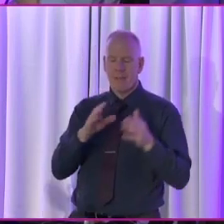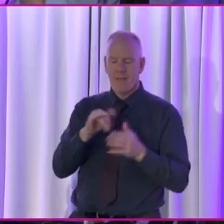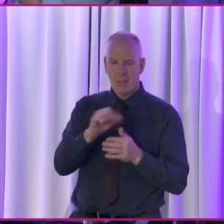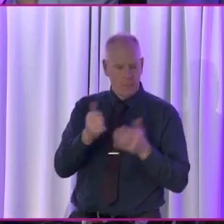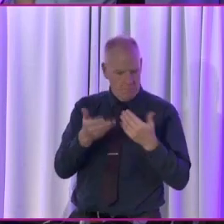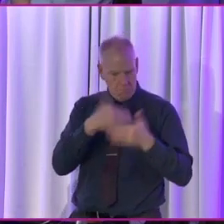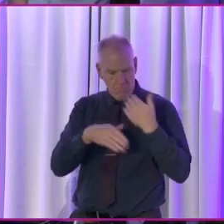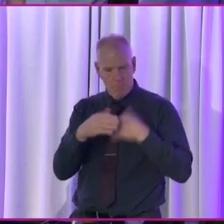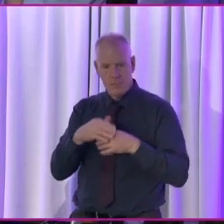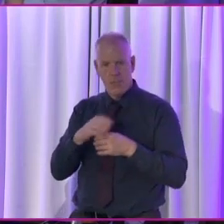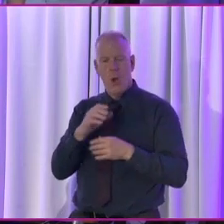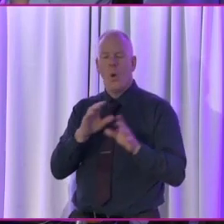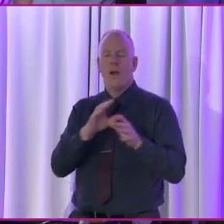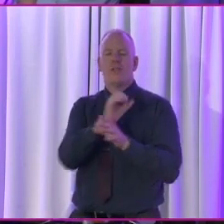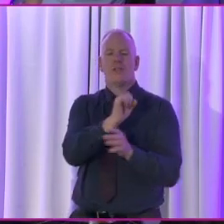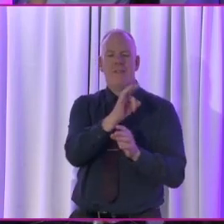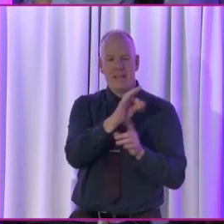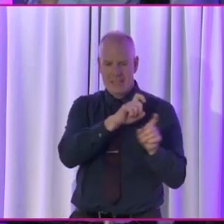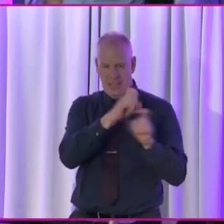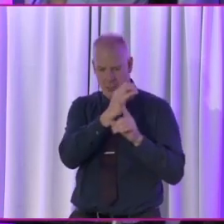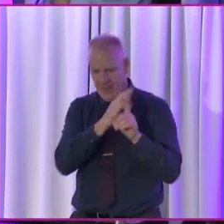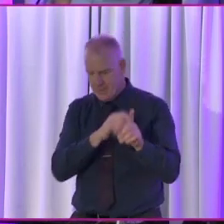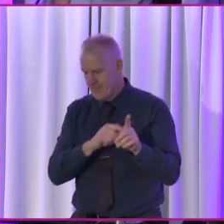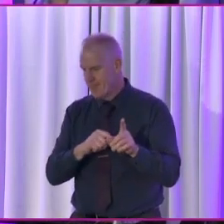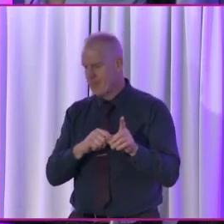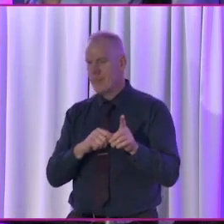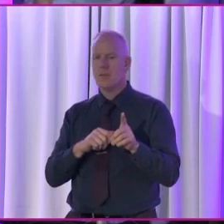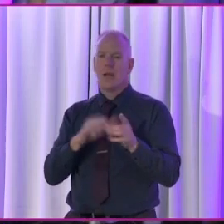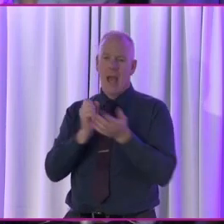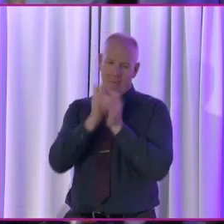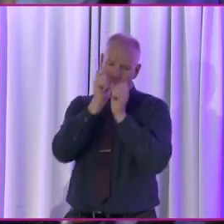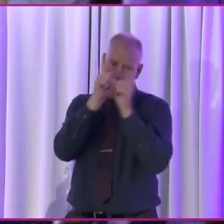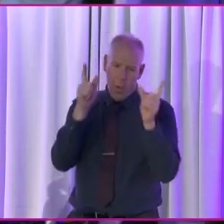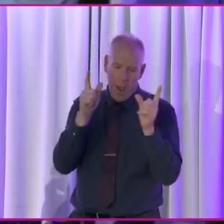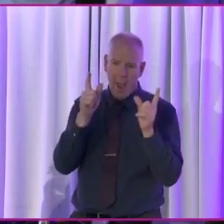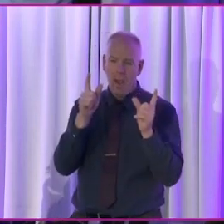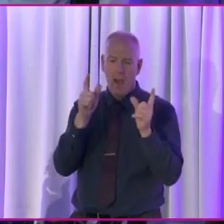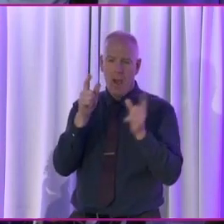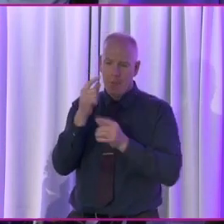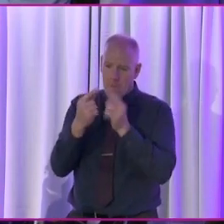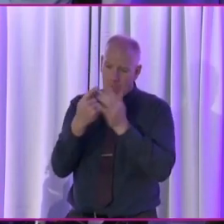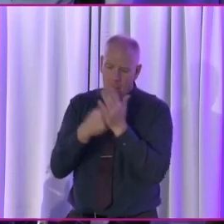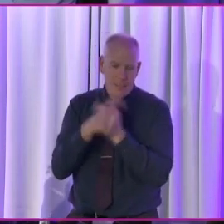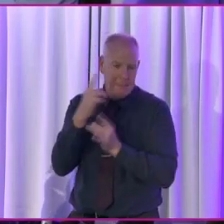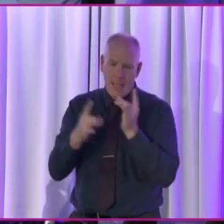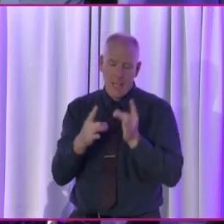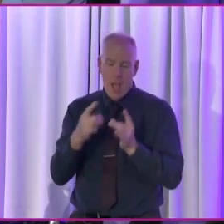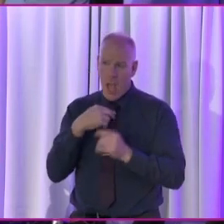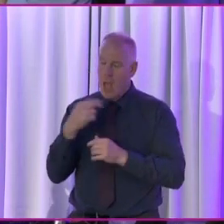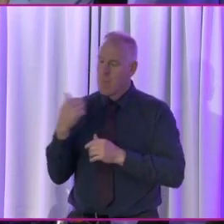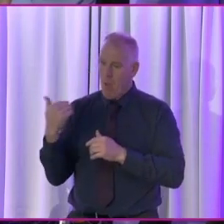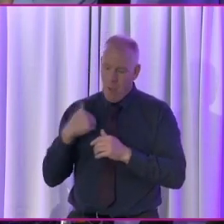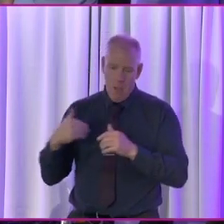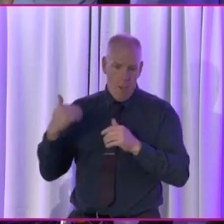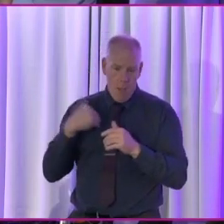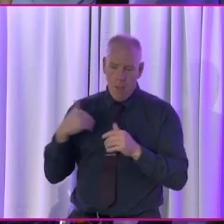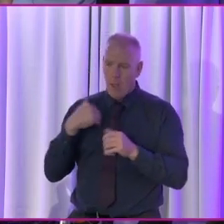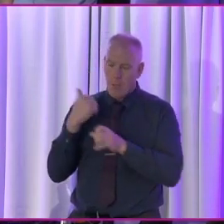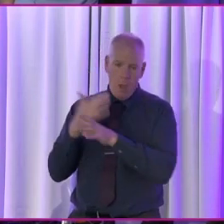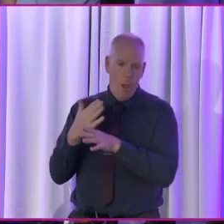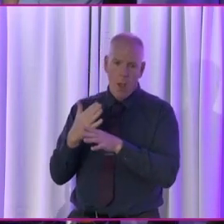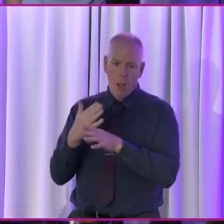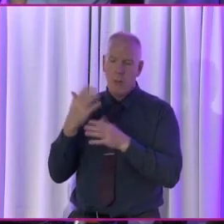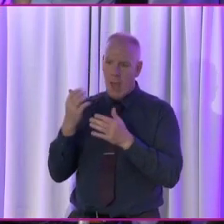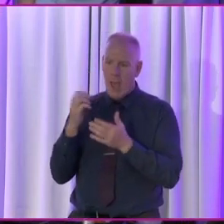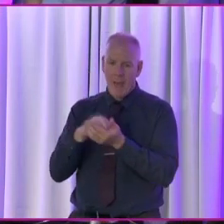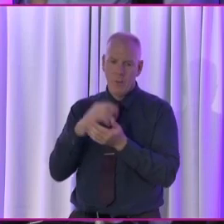How is that going with Sinn Féin? Yeah, I mean, look, we have to be cognizant, and I'm constantly reminding all of the spokespeople there, you know, when we're doing our